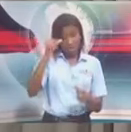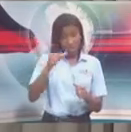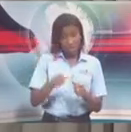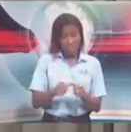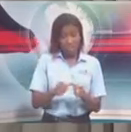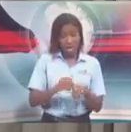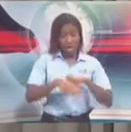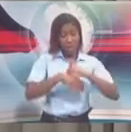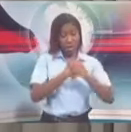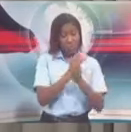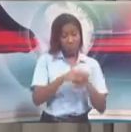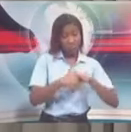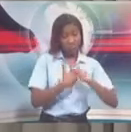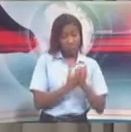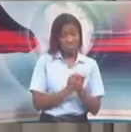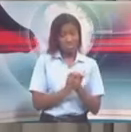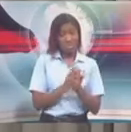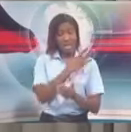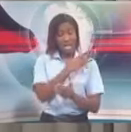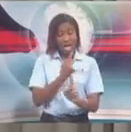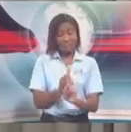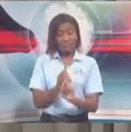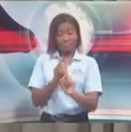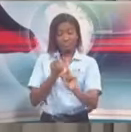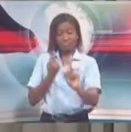And the social and physical distancing.